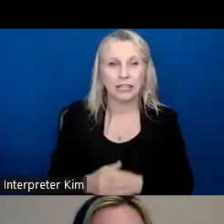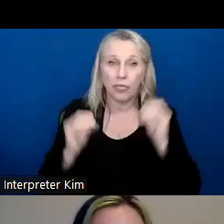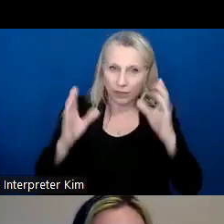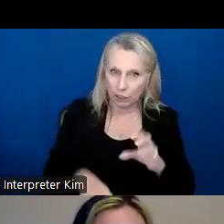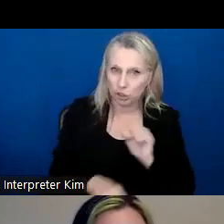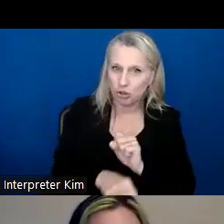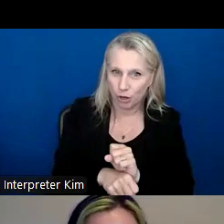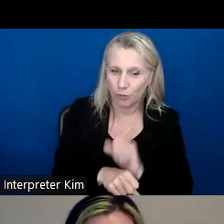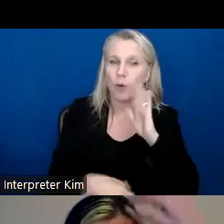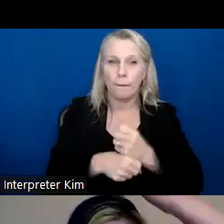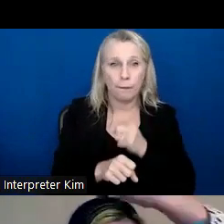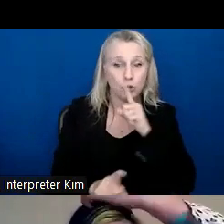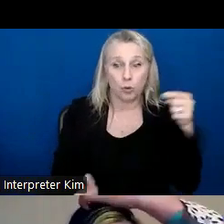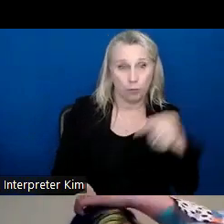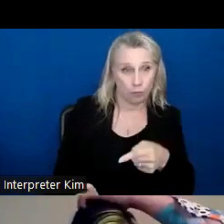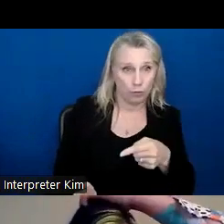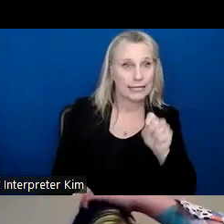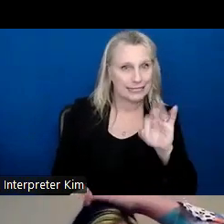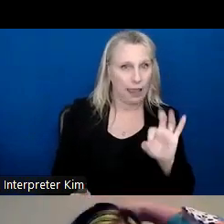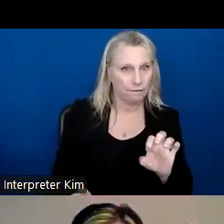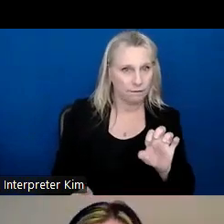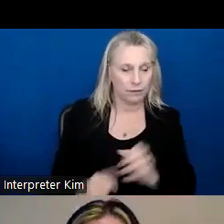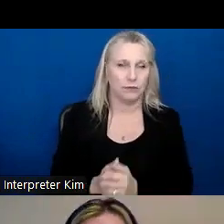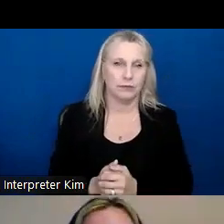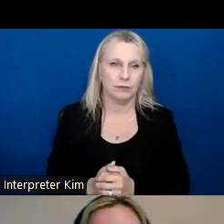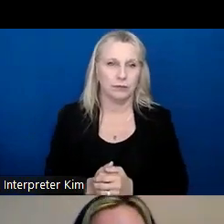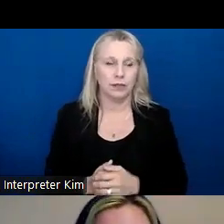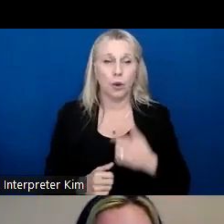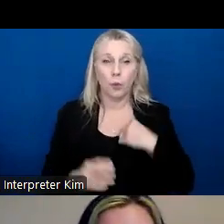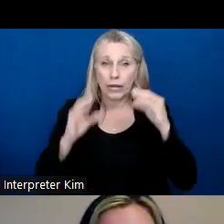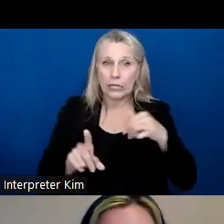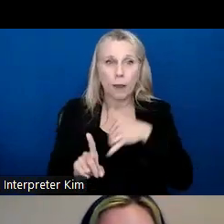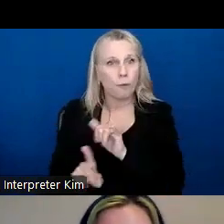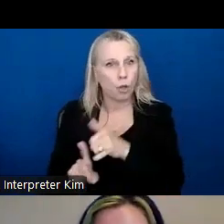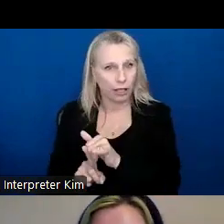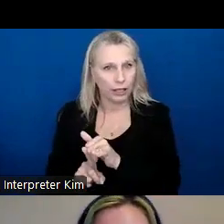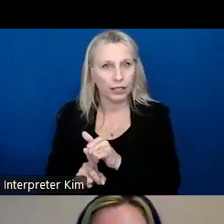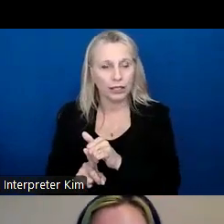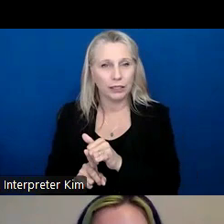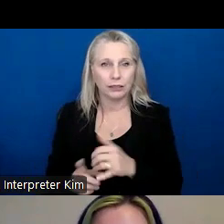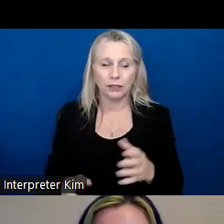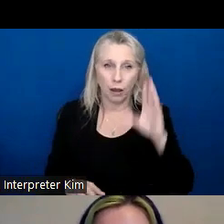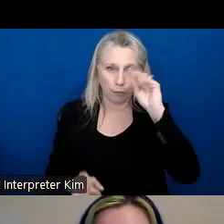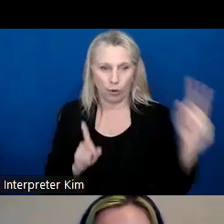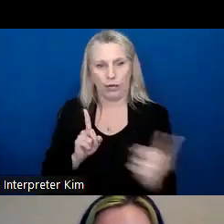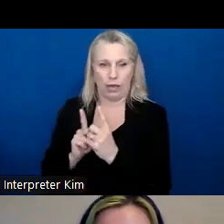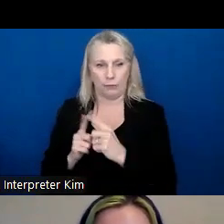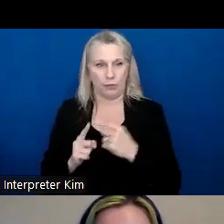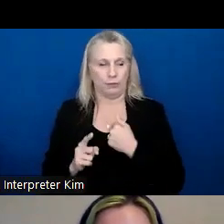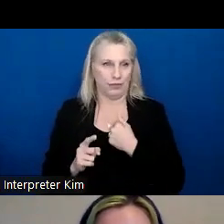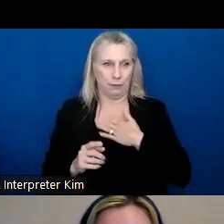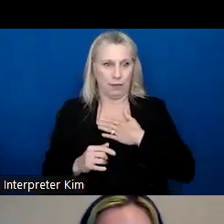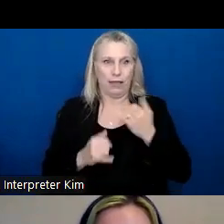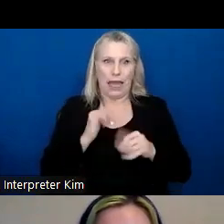And, you we're going to make sure that student is safe. Um, so when I teach bullying, a boy came up to me just my last